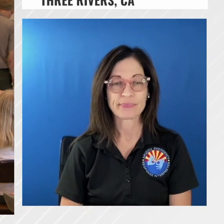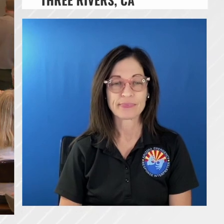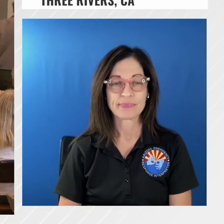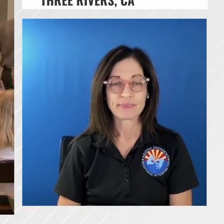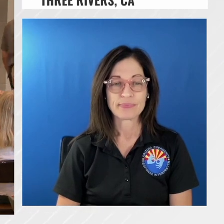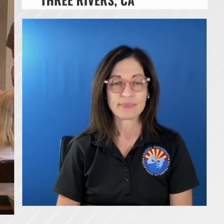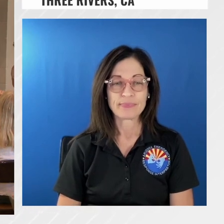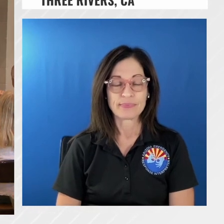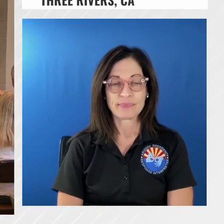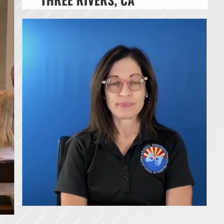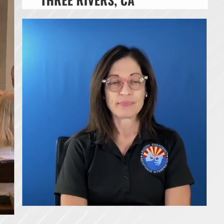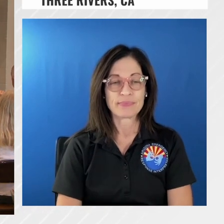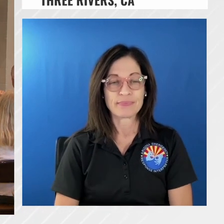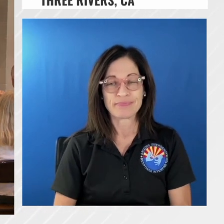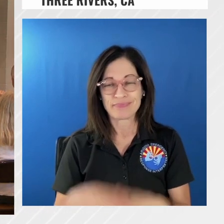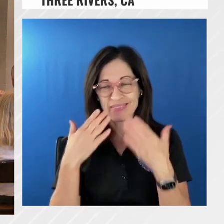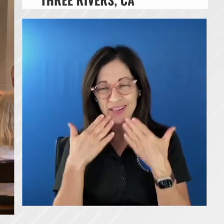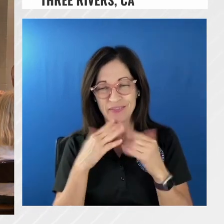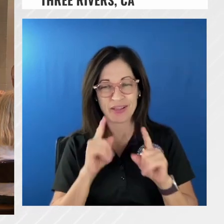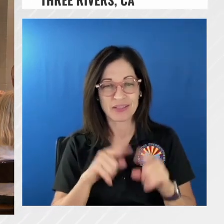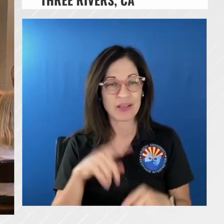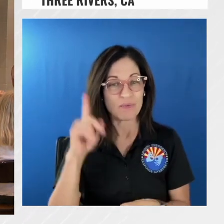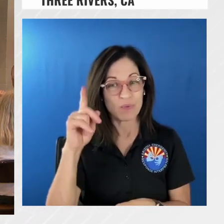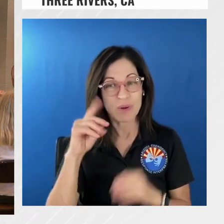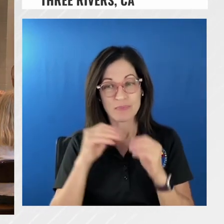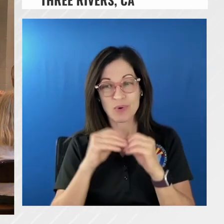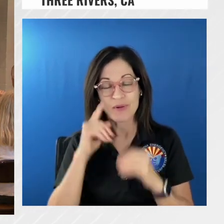thank you so much for that answer we got one more for ernie